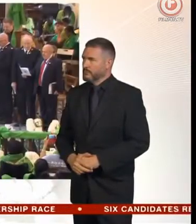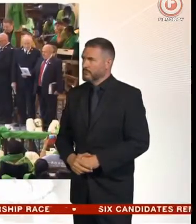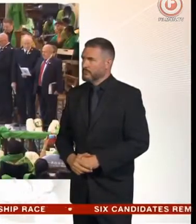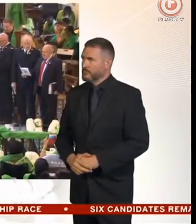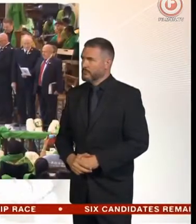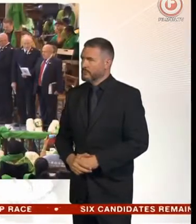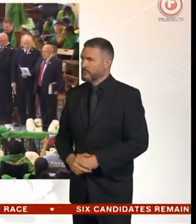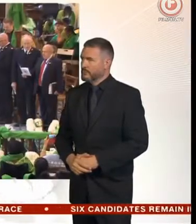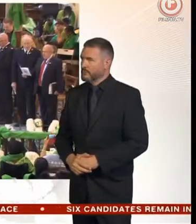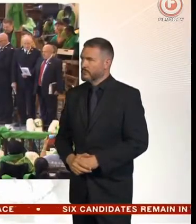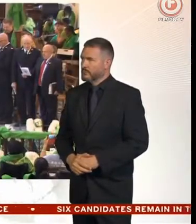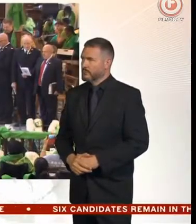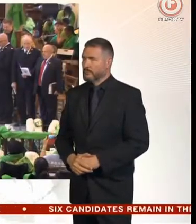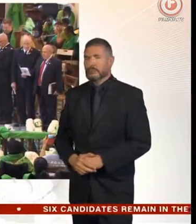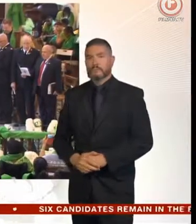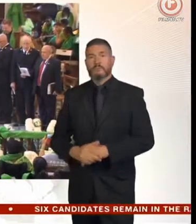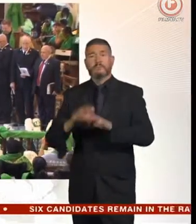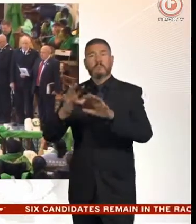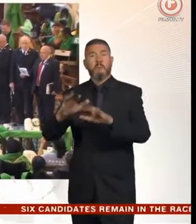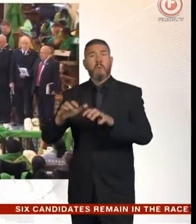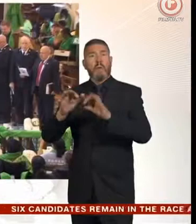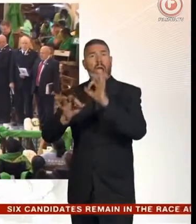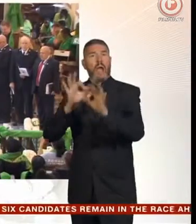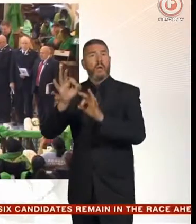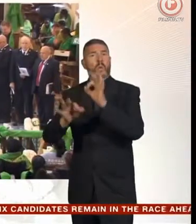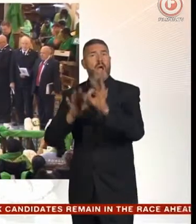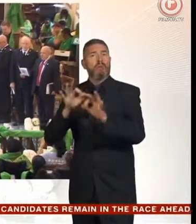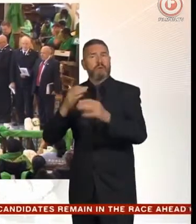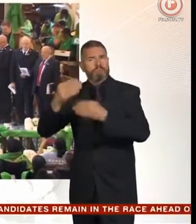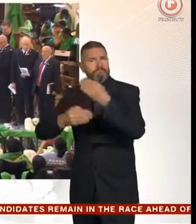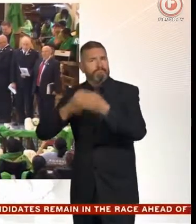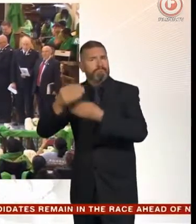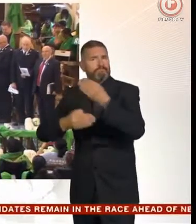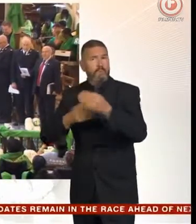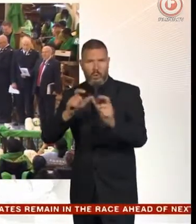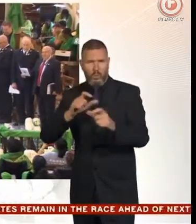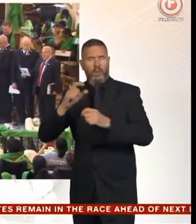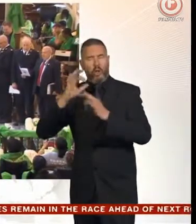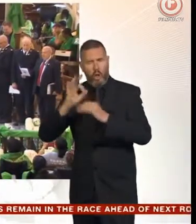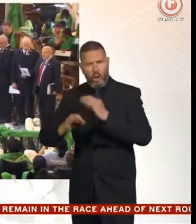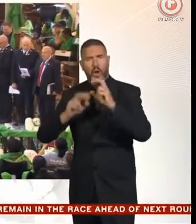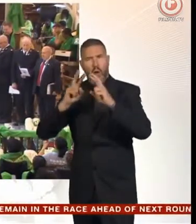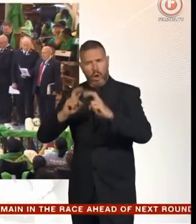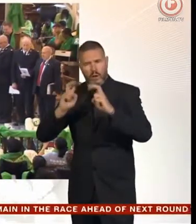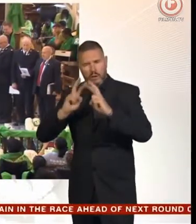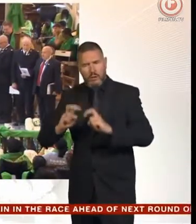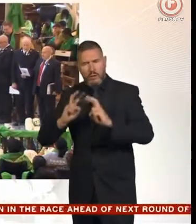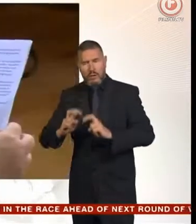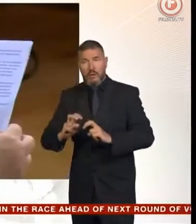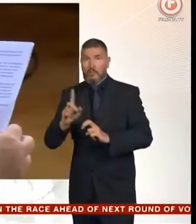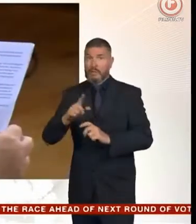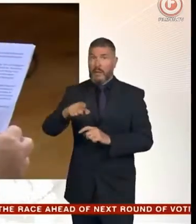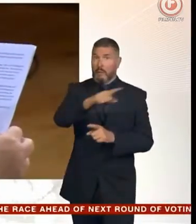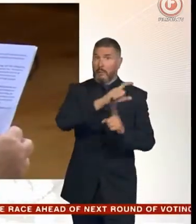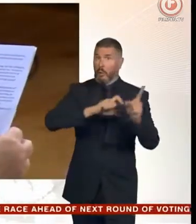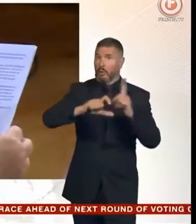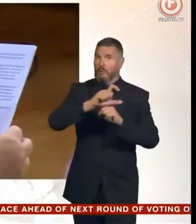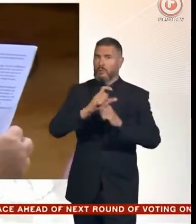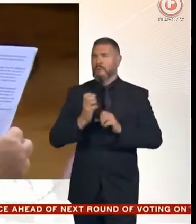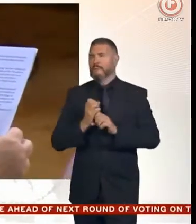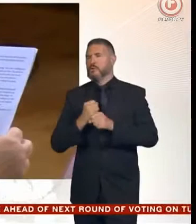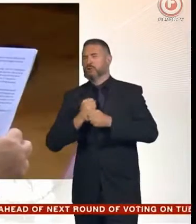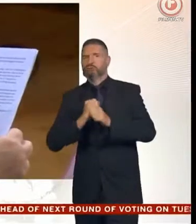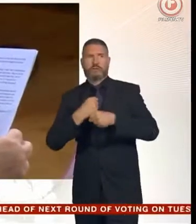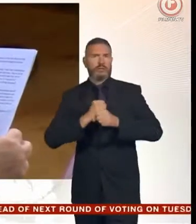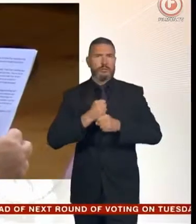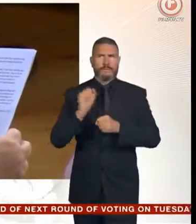The public inquiry into what happened is ongoing and will be for some time. The frustrations of many were voiced